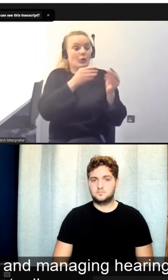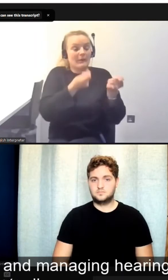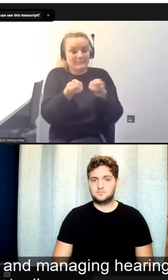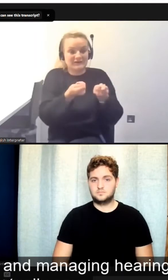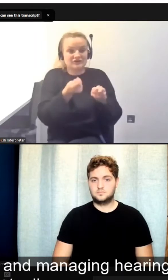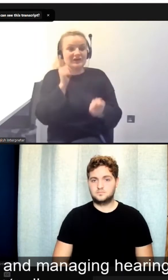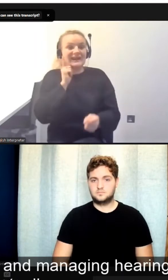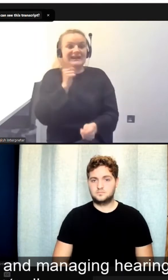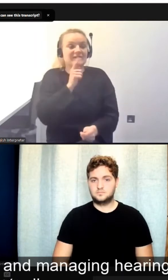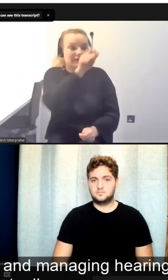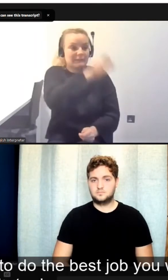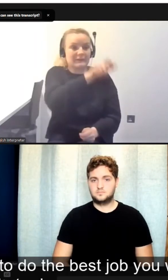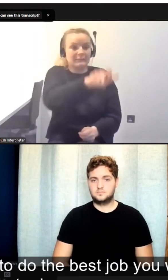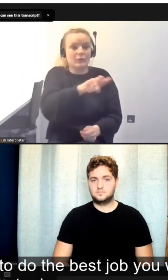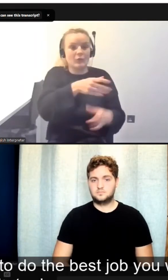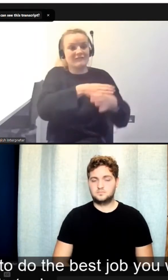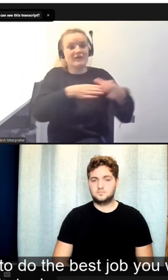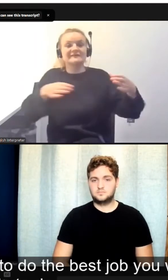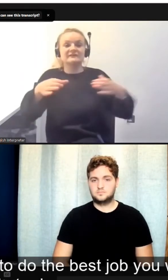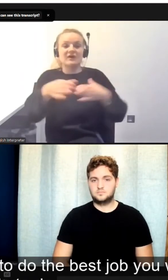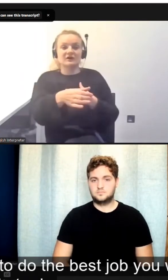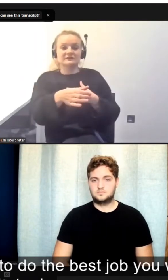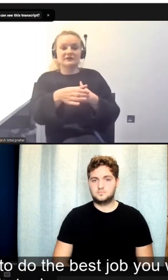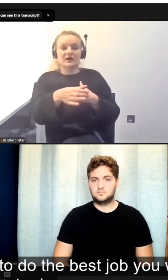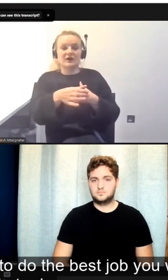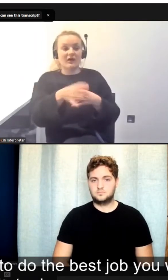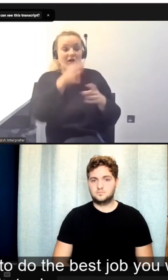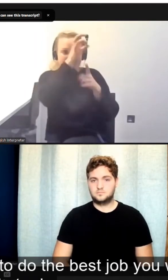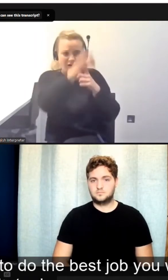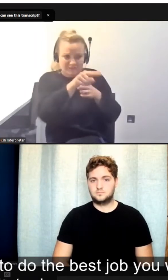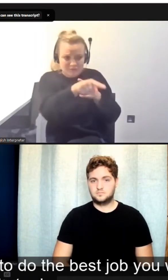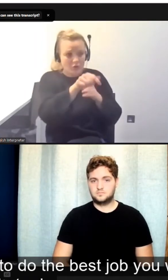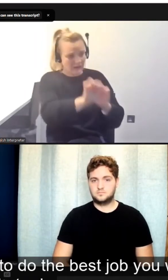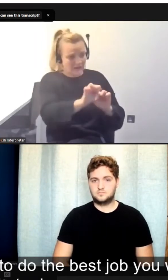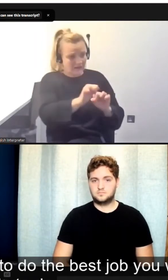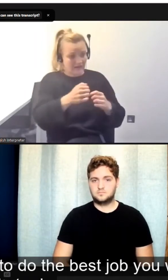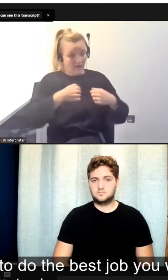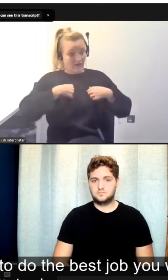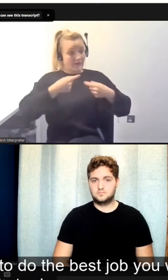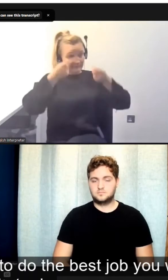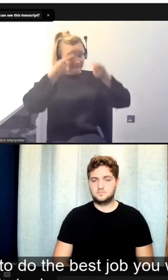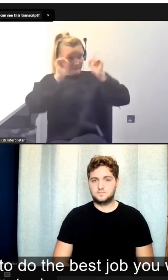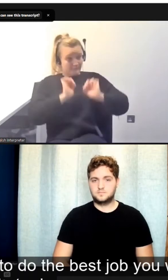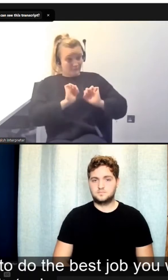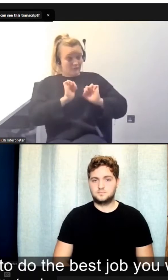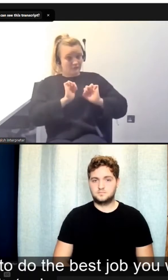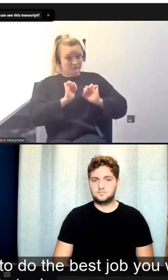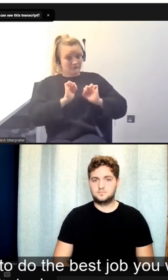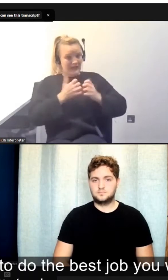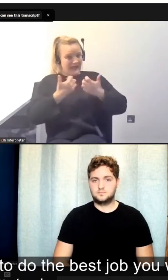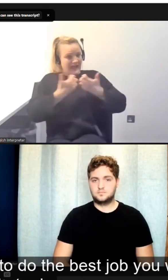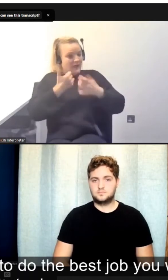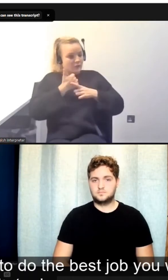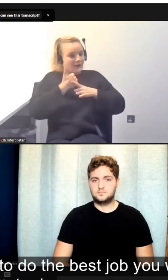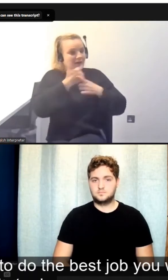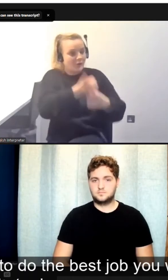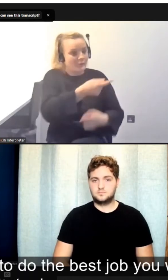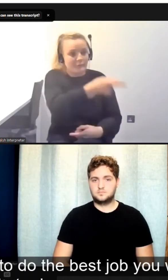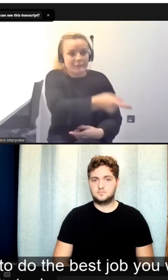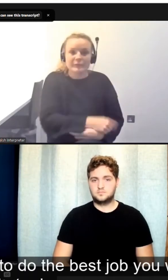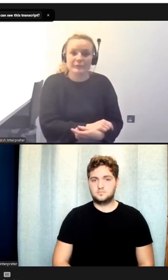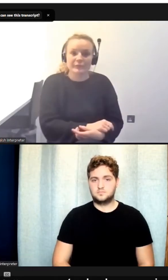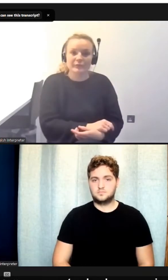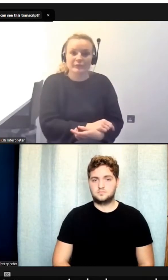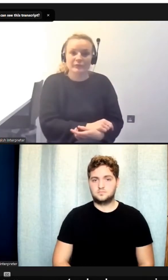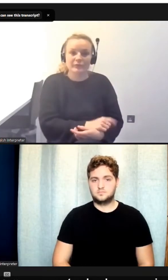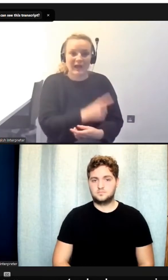is to actually say, how can I help you as your manager do the best job that you want to do, or you're able to